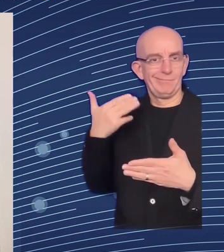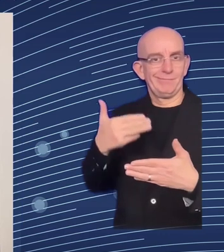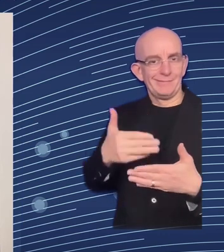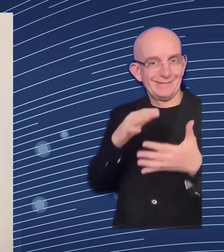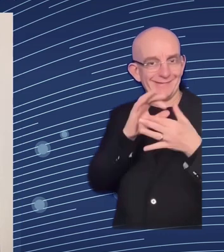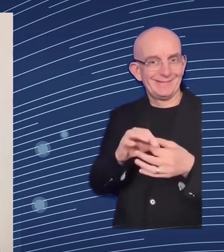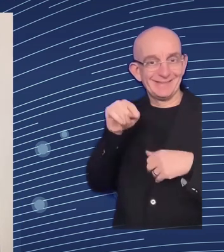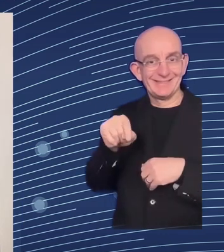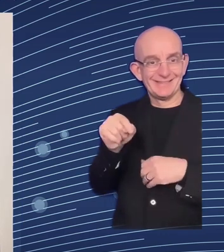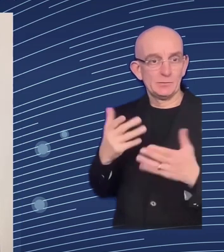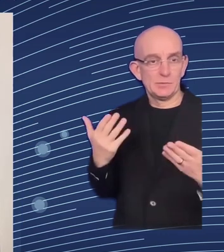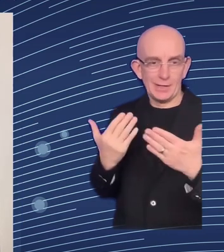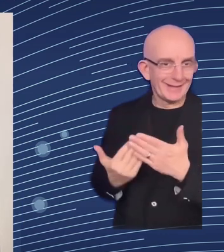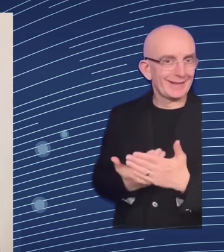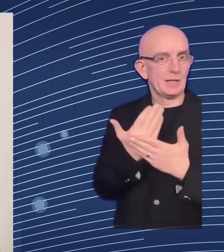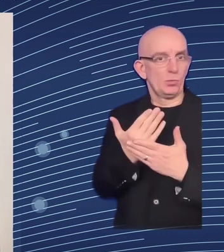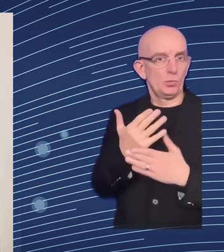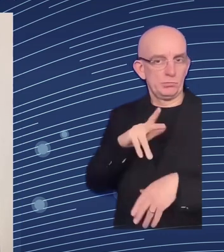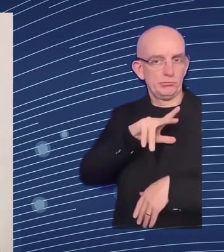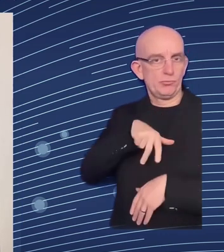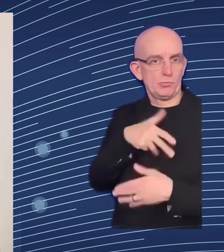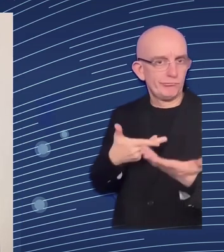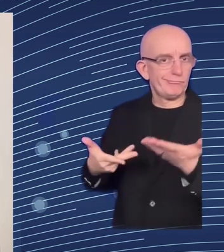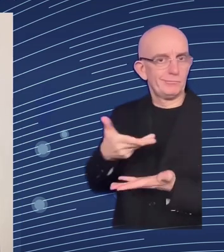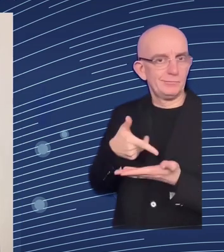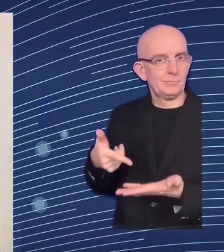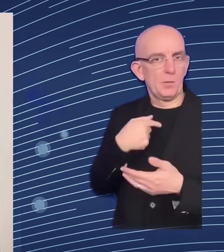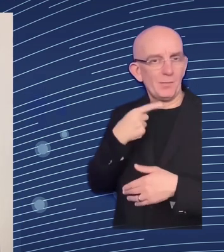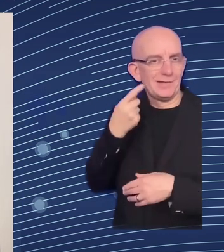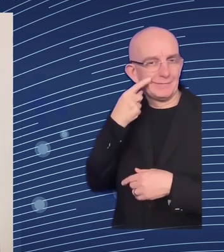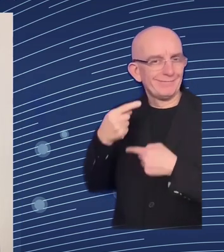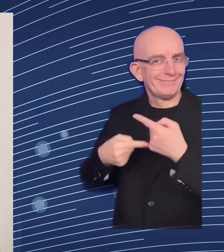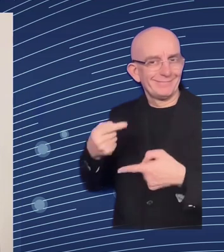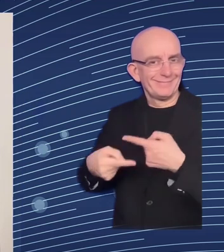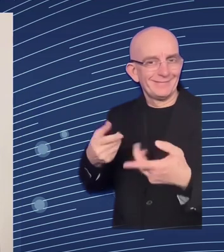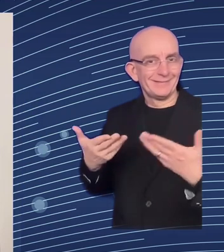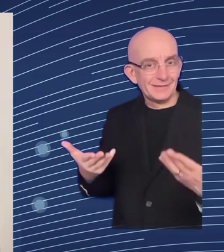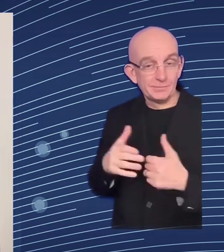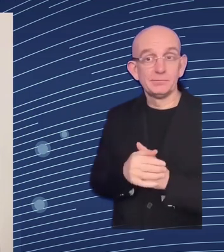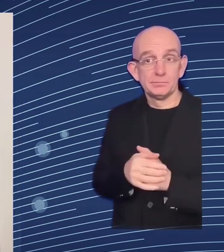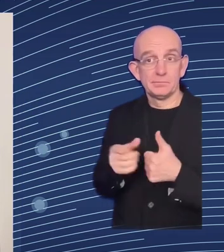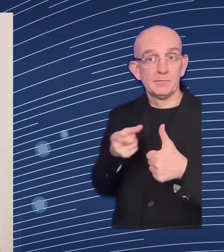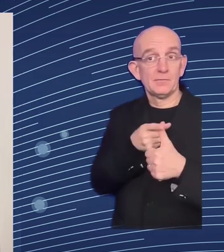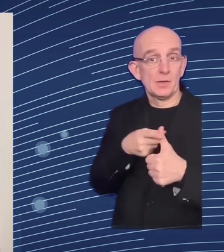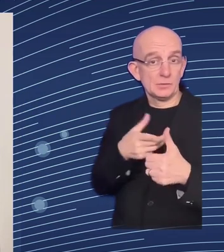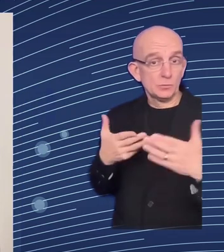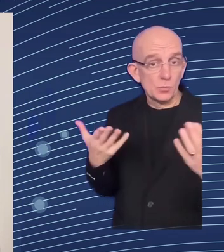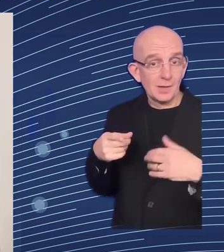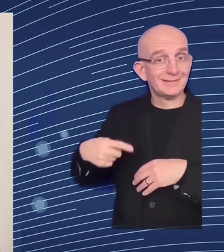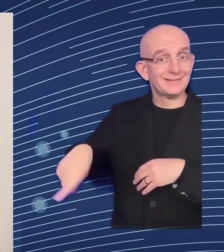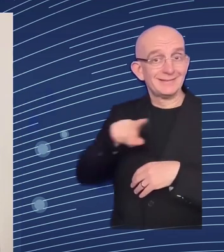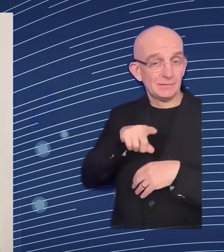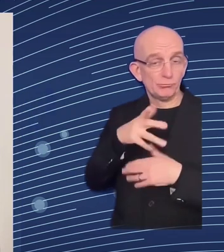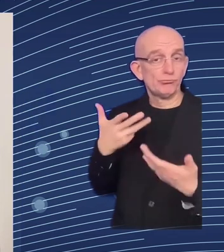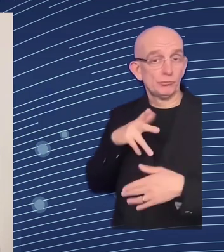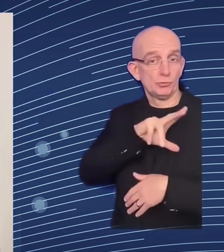psychosocial support that will be provided at the community level as you are aware the needs and mental health support are wide and